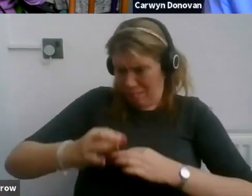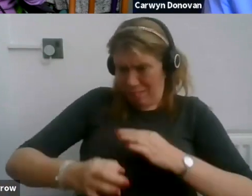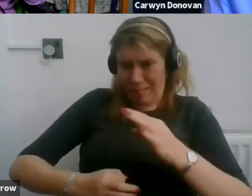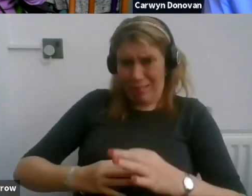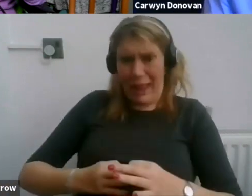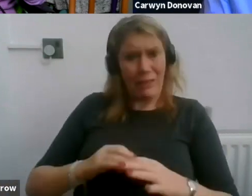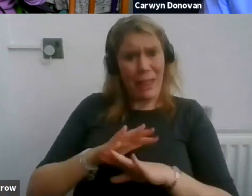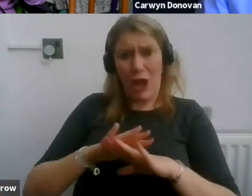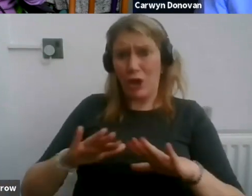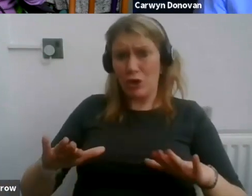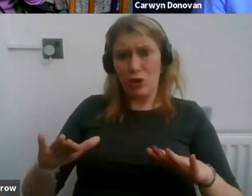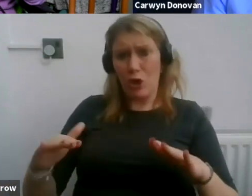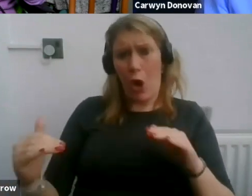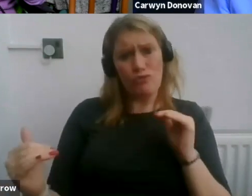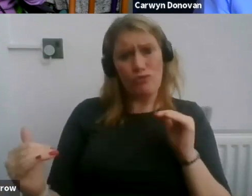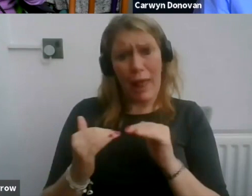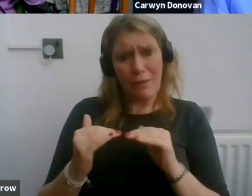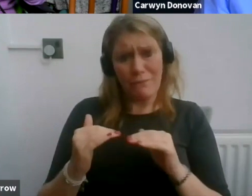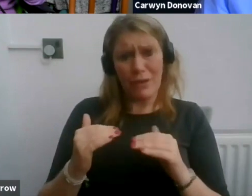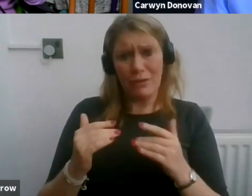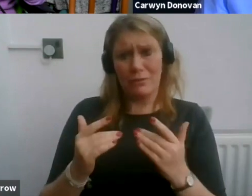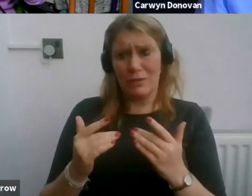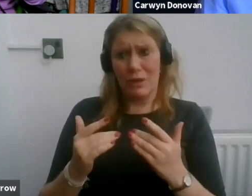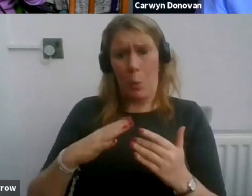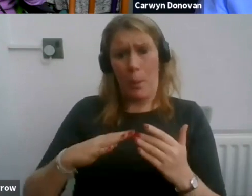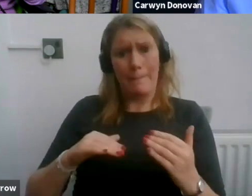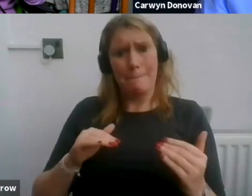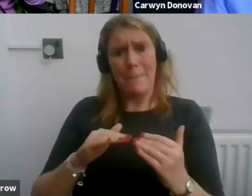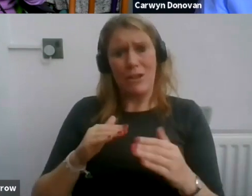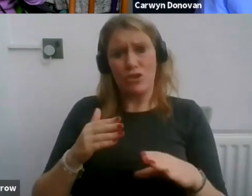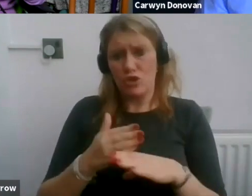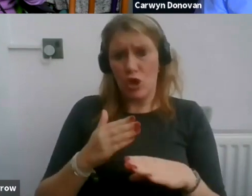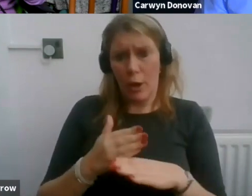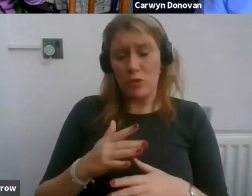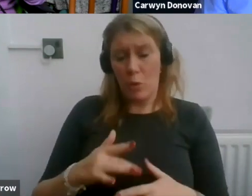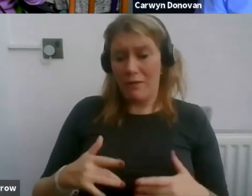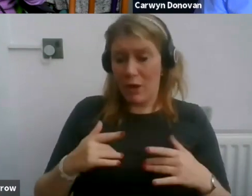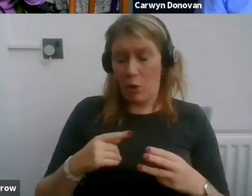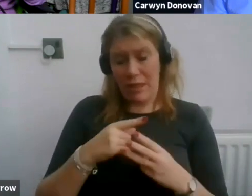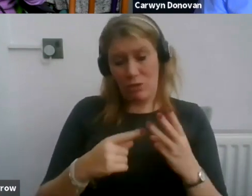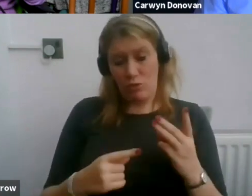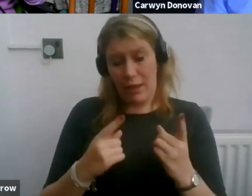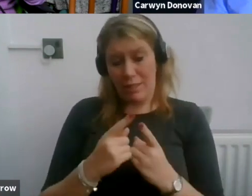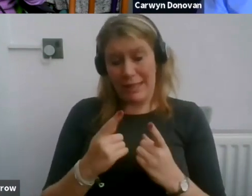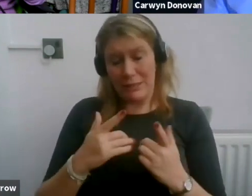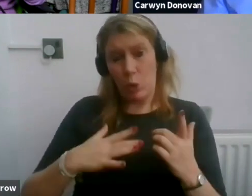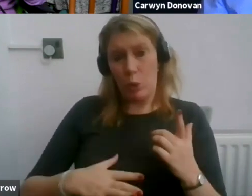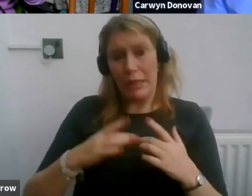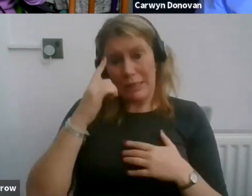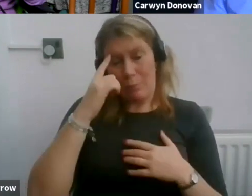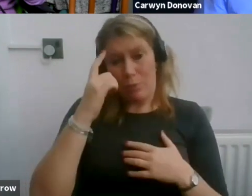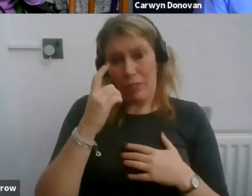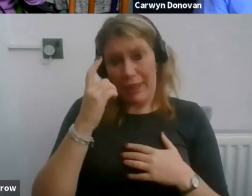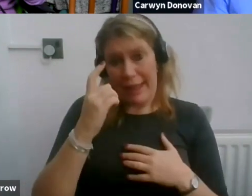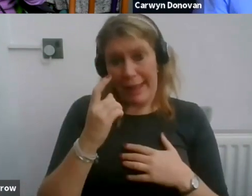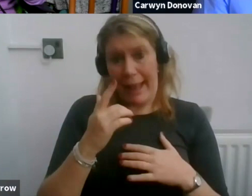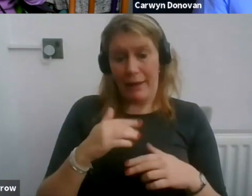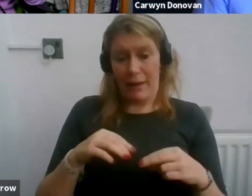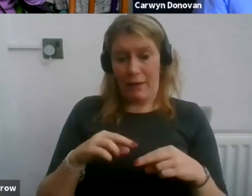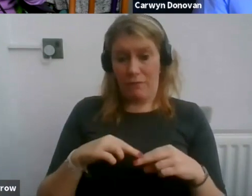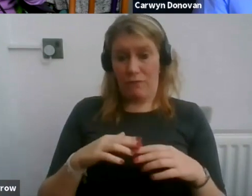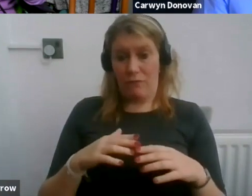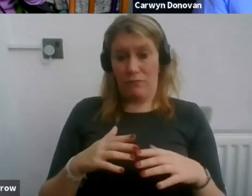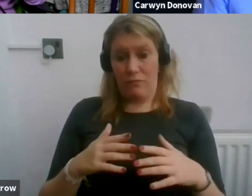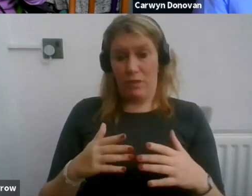are not relevant. So I think there's three things to bear in mind there, and if you could take one thing away from this